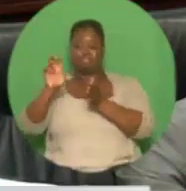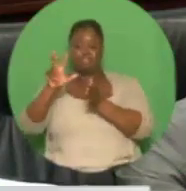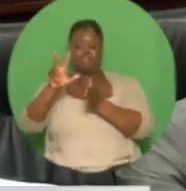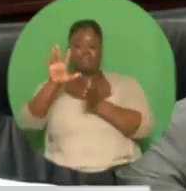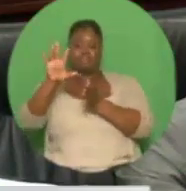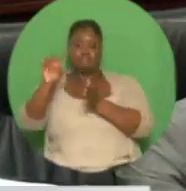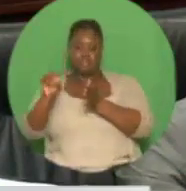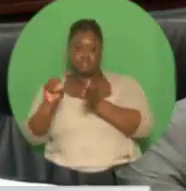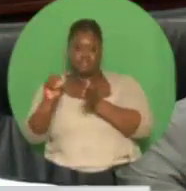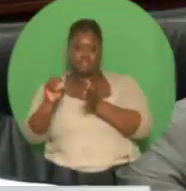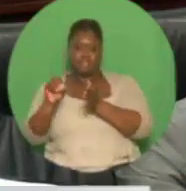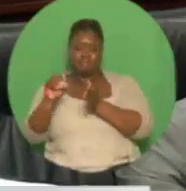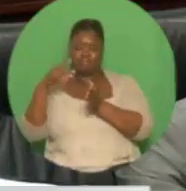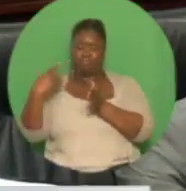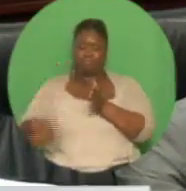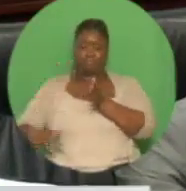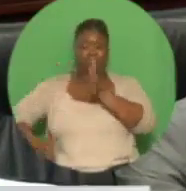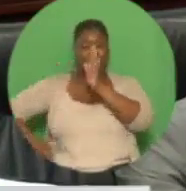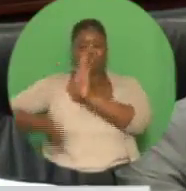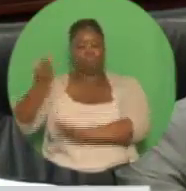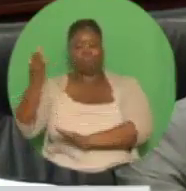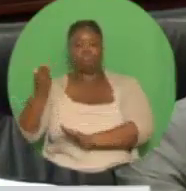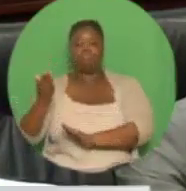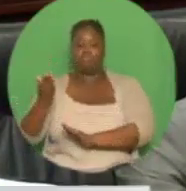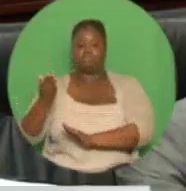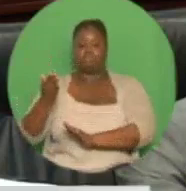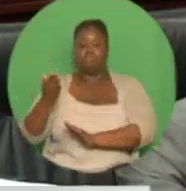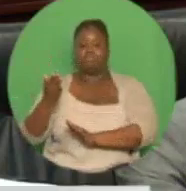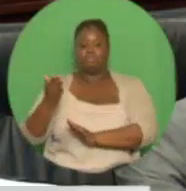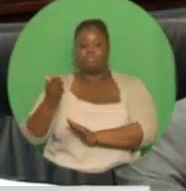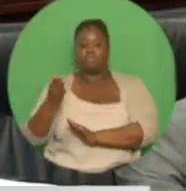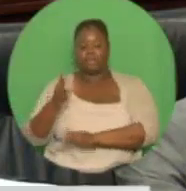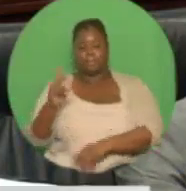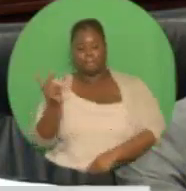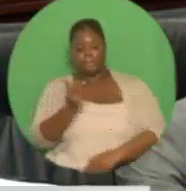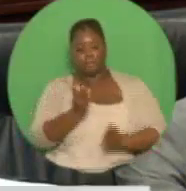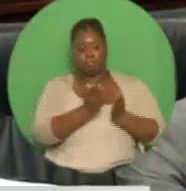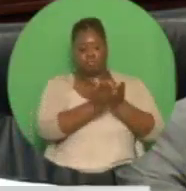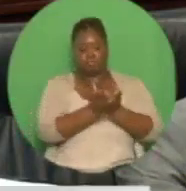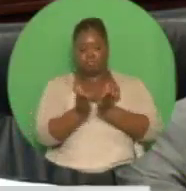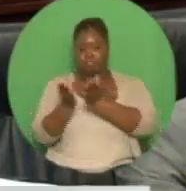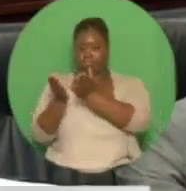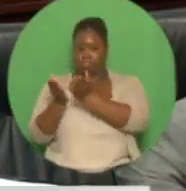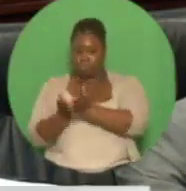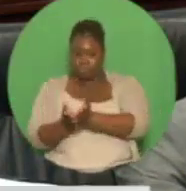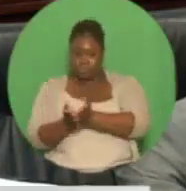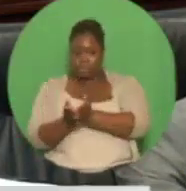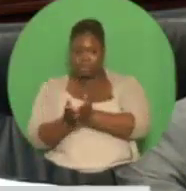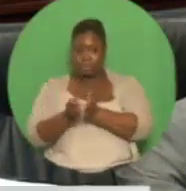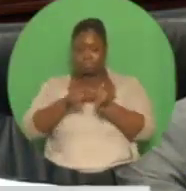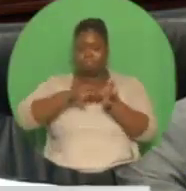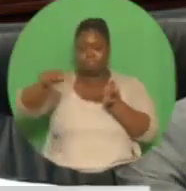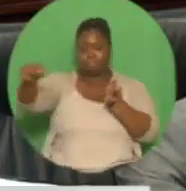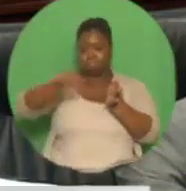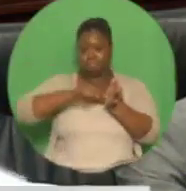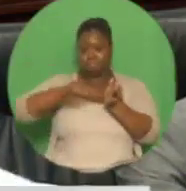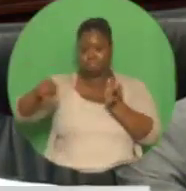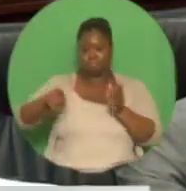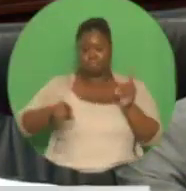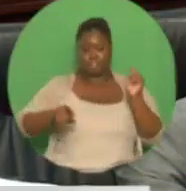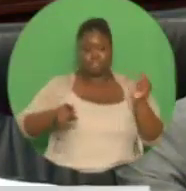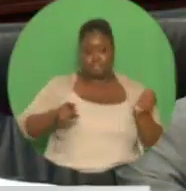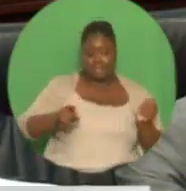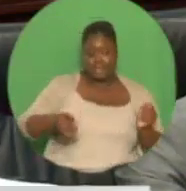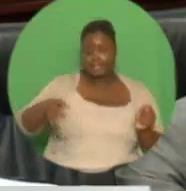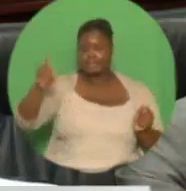a speed of 39.5 knots per hour. Both ferries will make the trip to and from Tobago in two